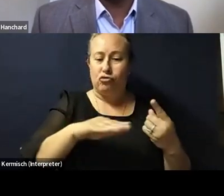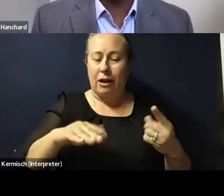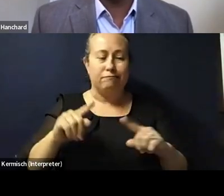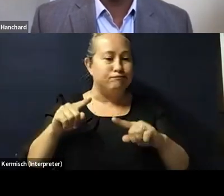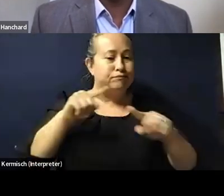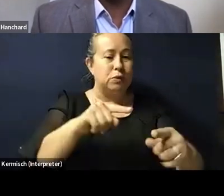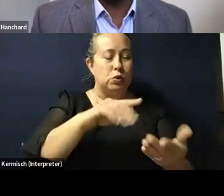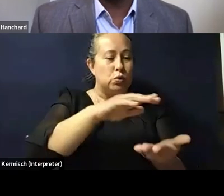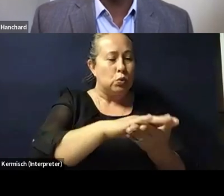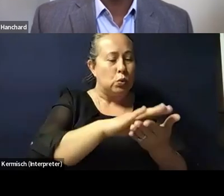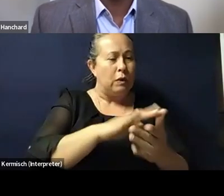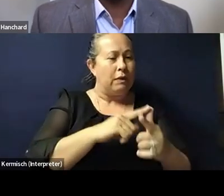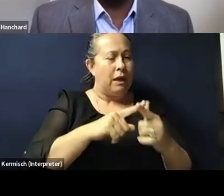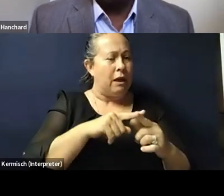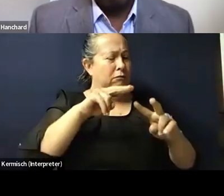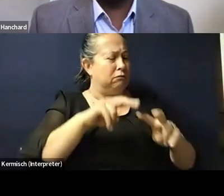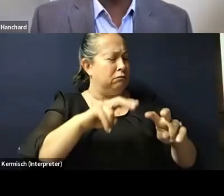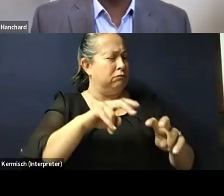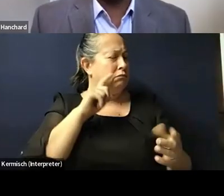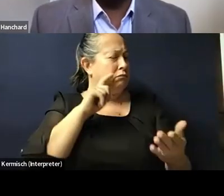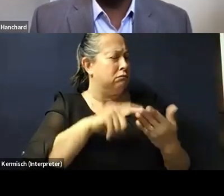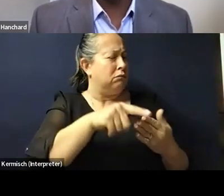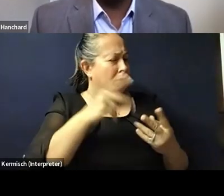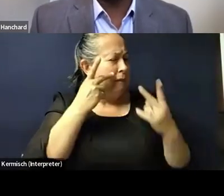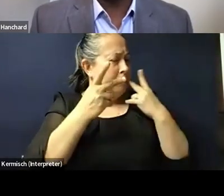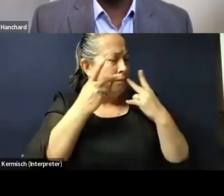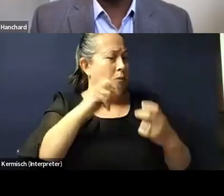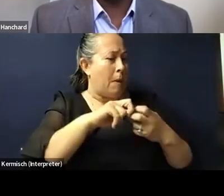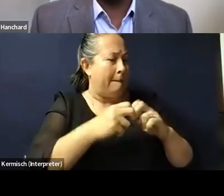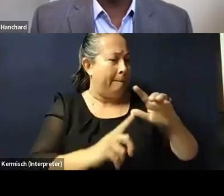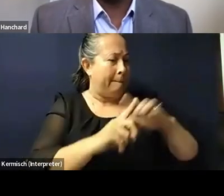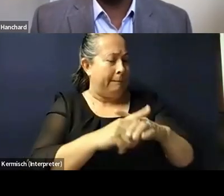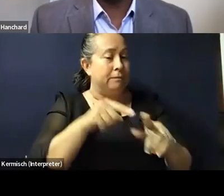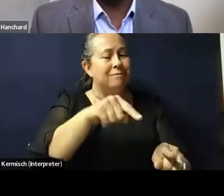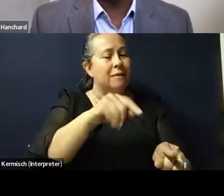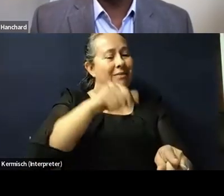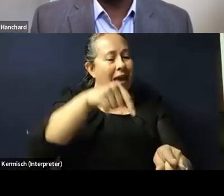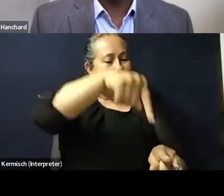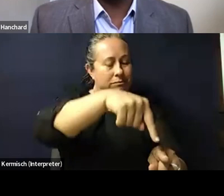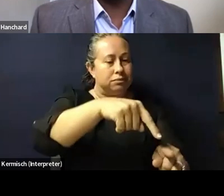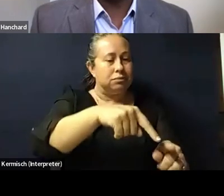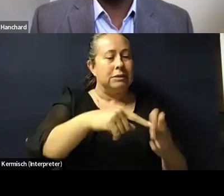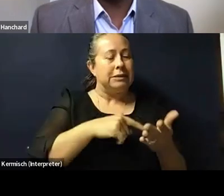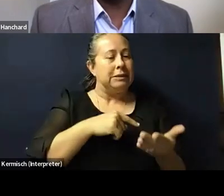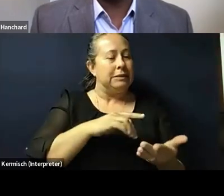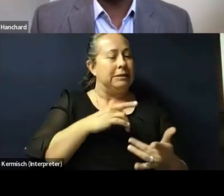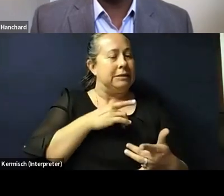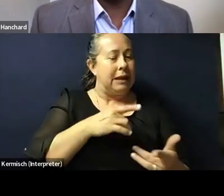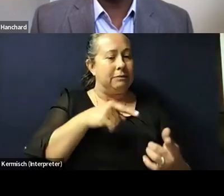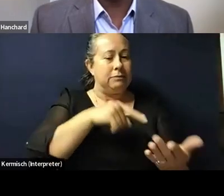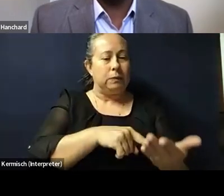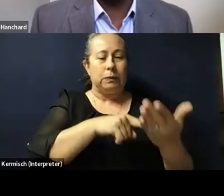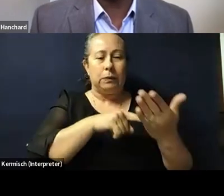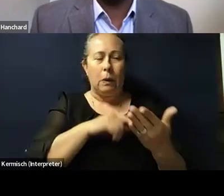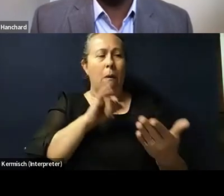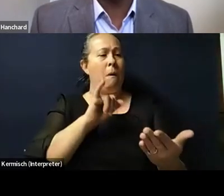and has vision problems. Um, that's what tends to turn people onto the, like, the presence